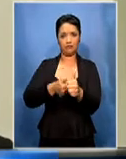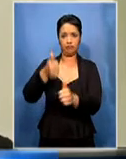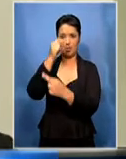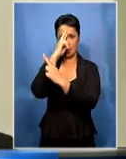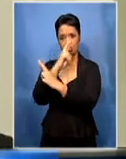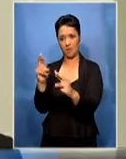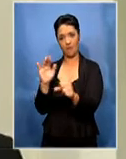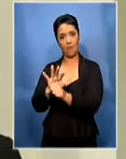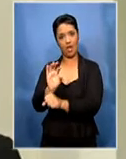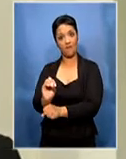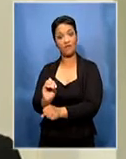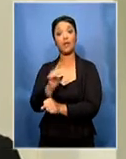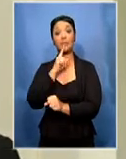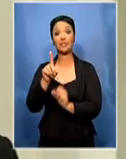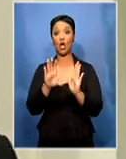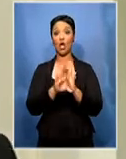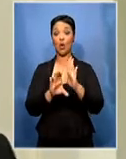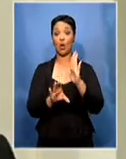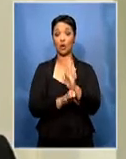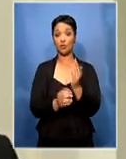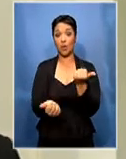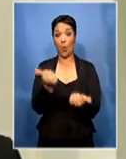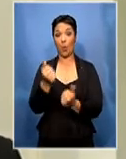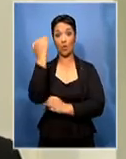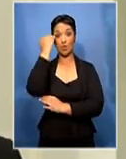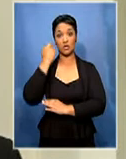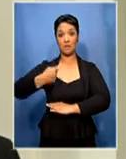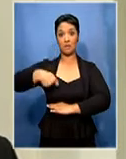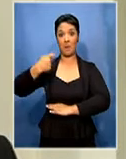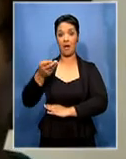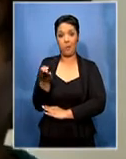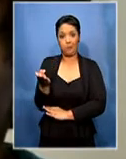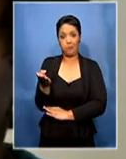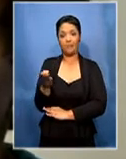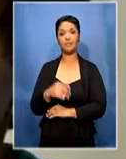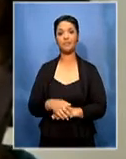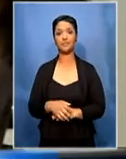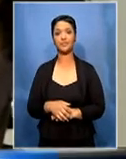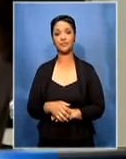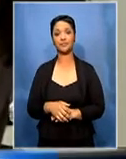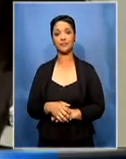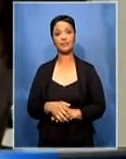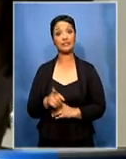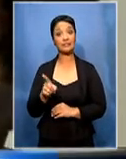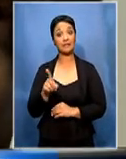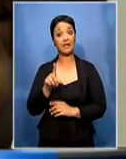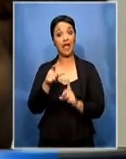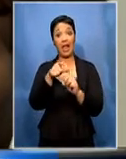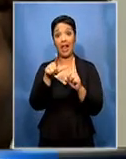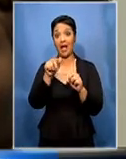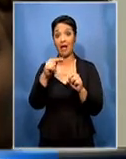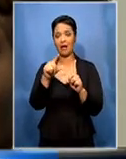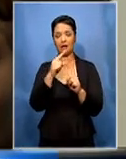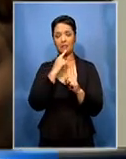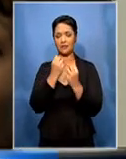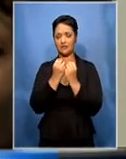the original constitutional court judges that served on the first constitutional court. He made such a massive, a big footprint